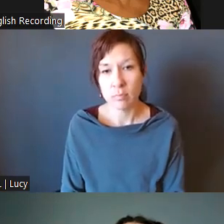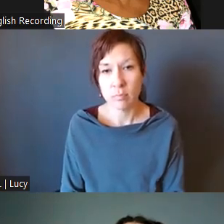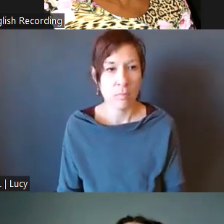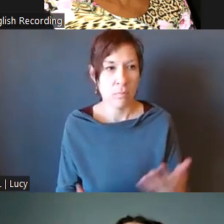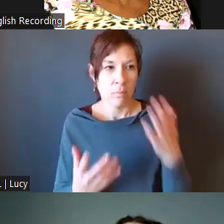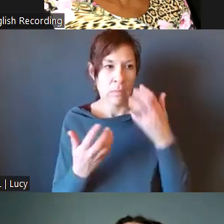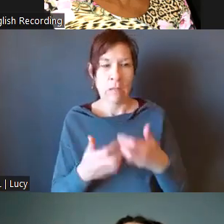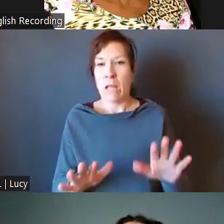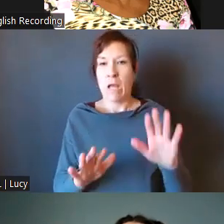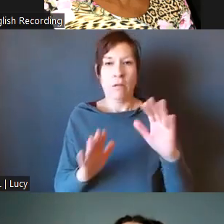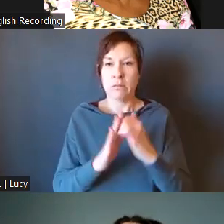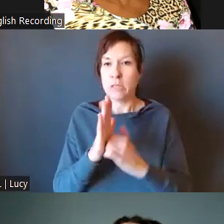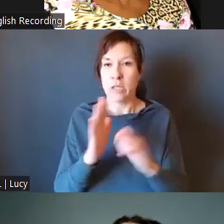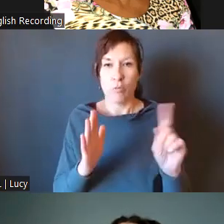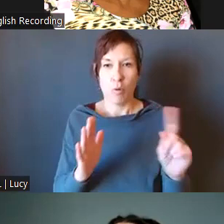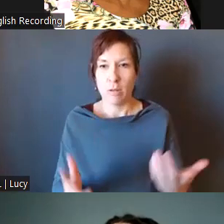Val, in our slides?